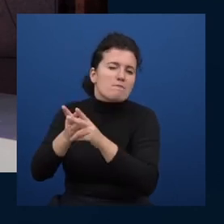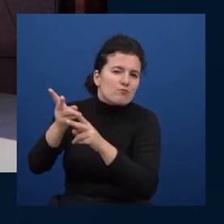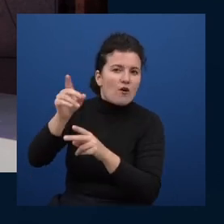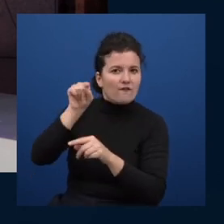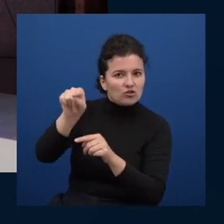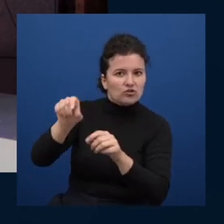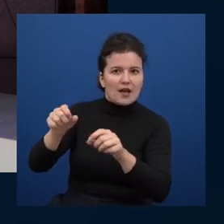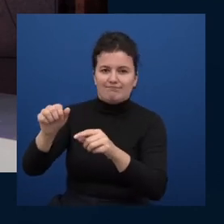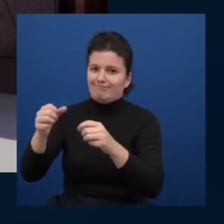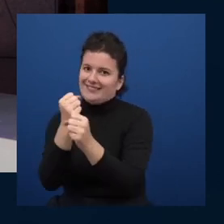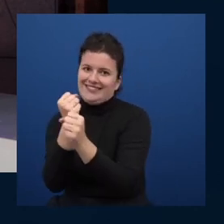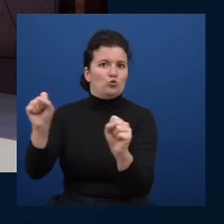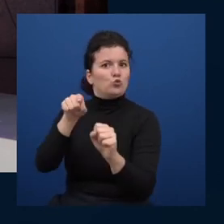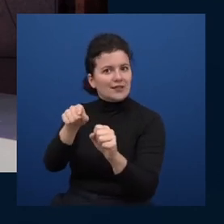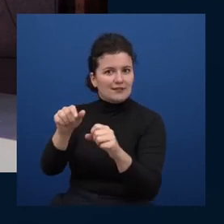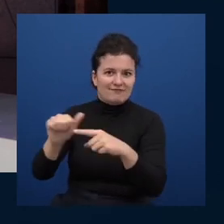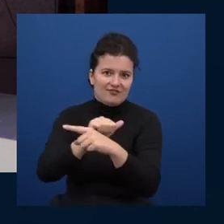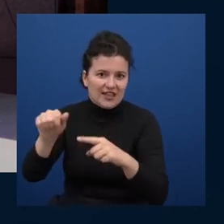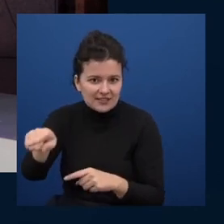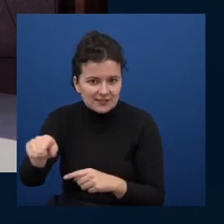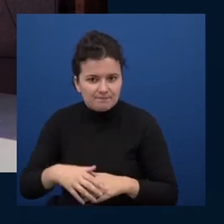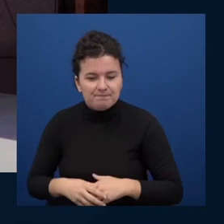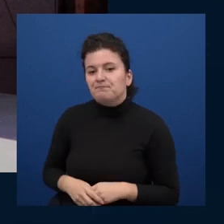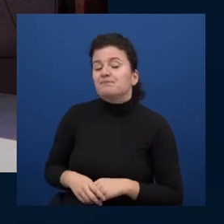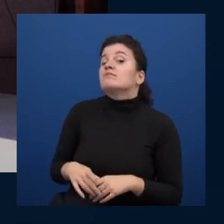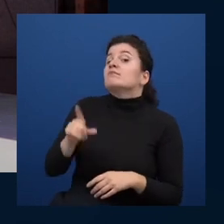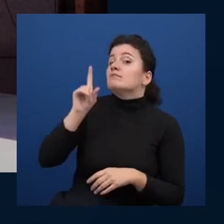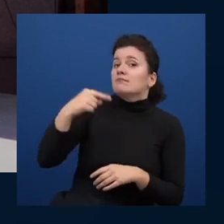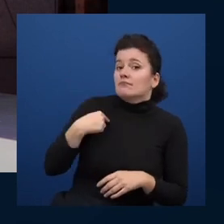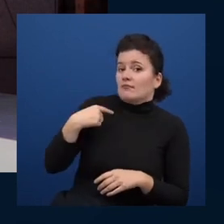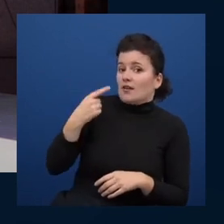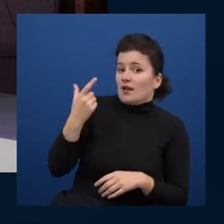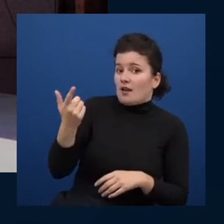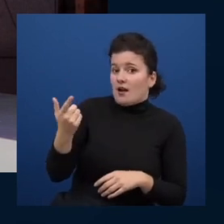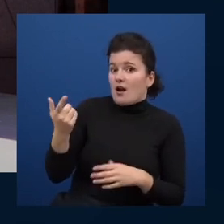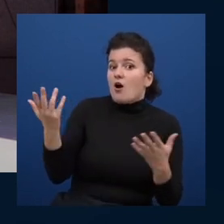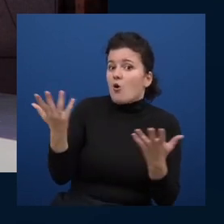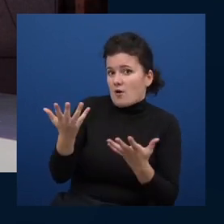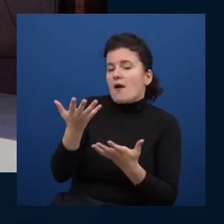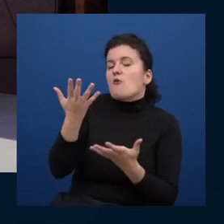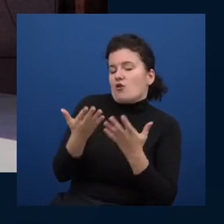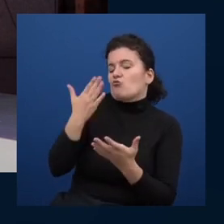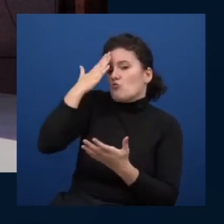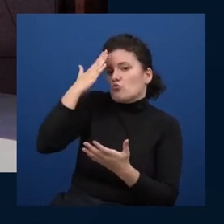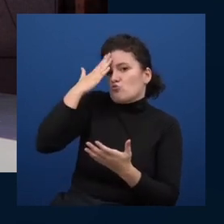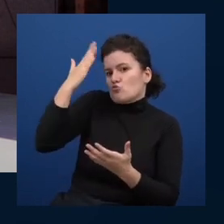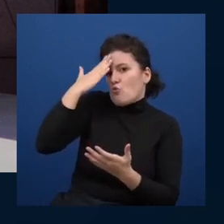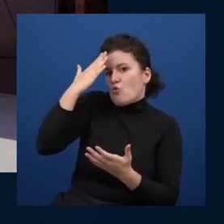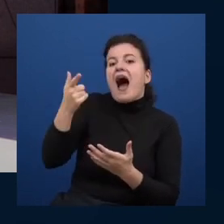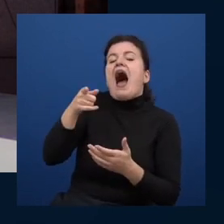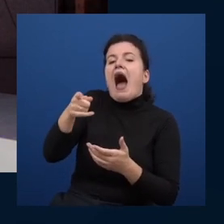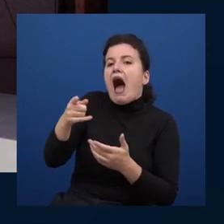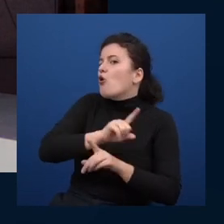doesn't work it would be great if people are like it doesn't work probably because of so that's maybe uh that's maybe we think yeah